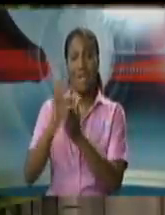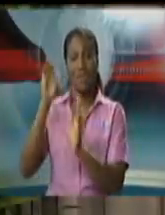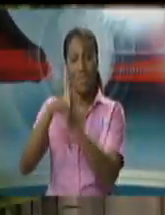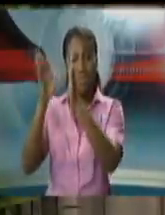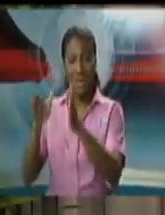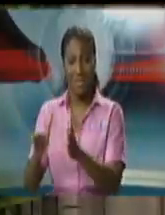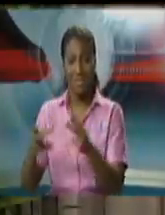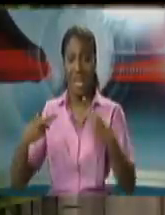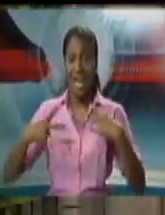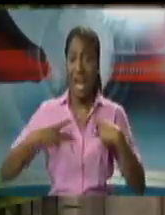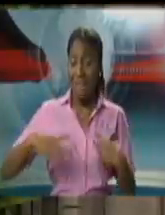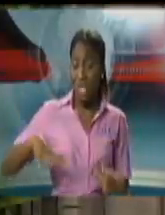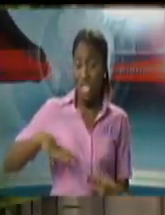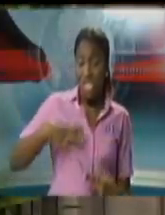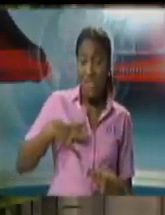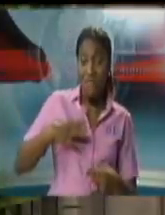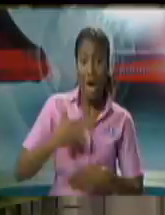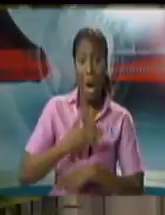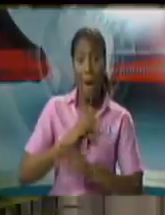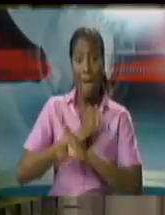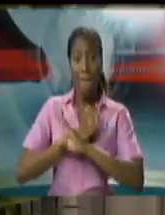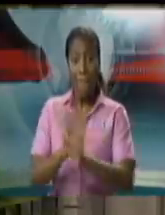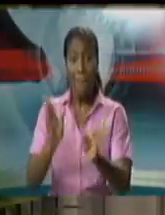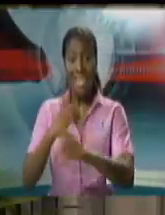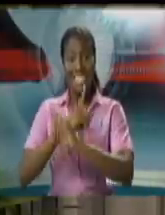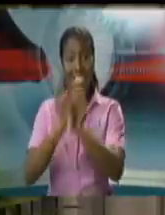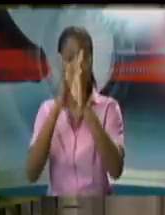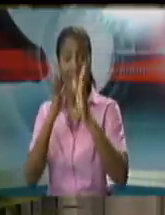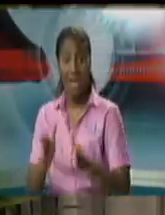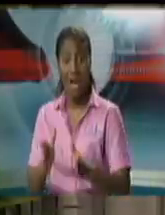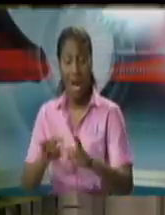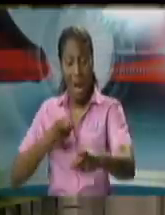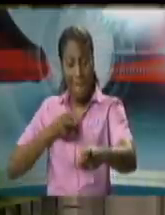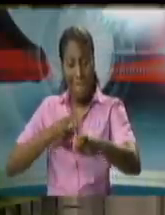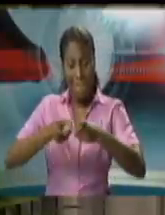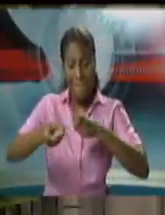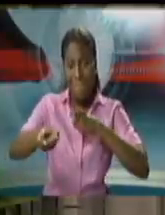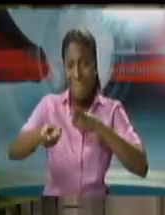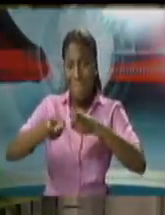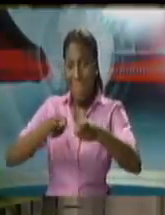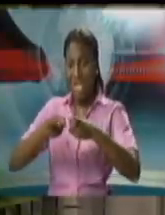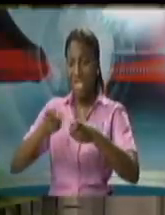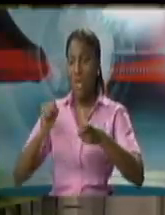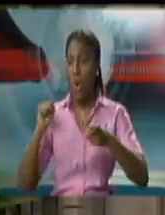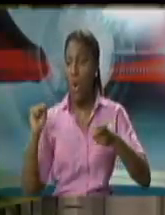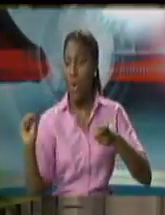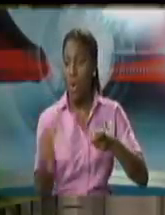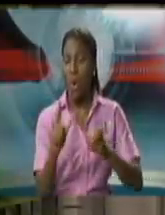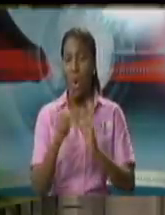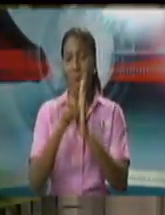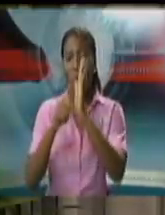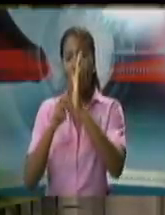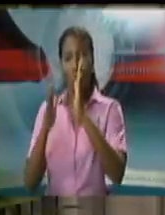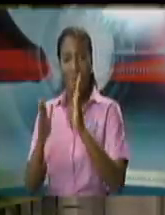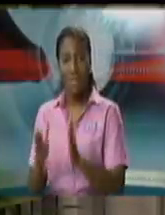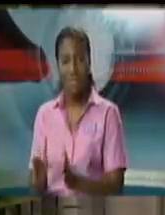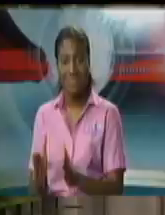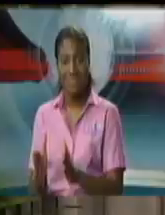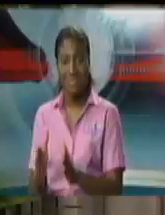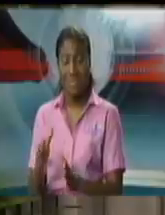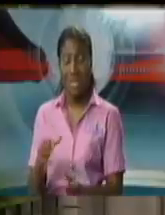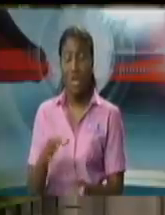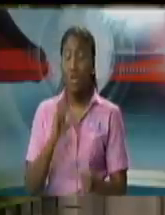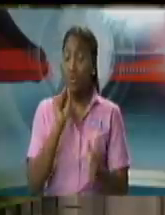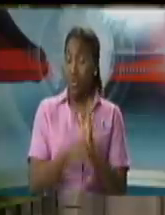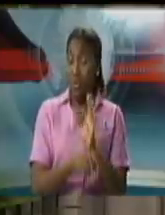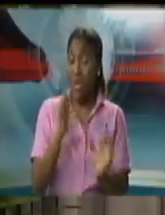public defender managing 30 odd lawyers specifically tasked where the court says your counsel of choice is not available